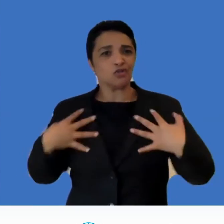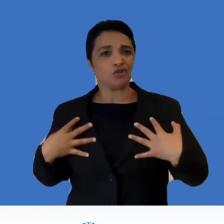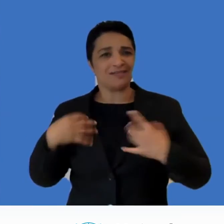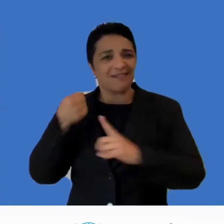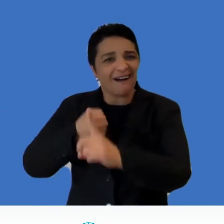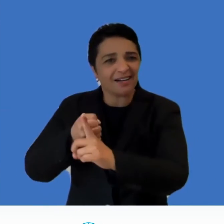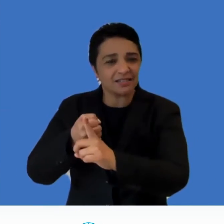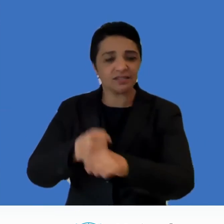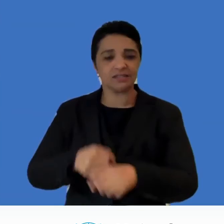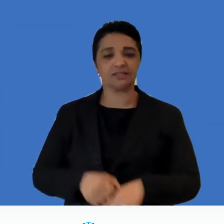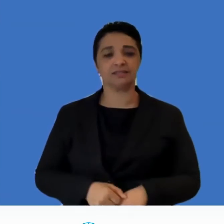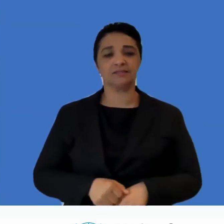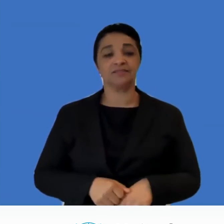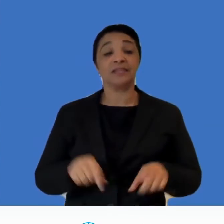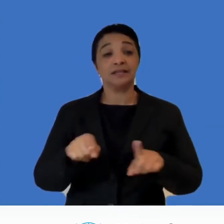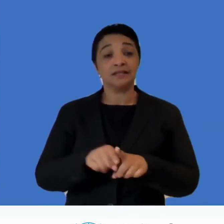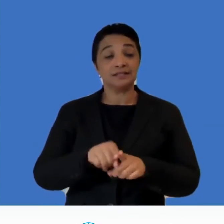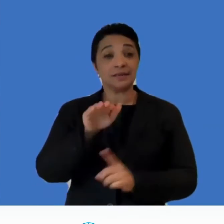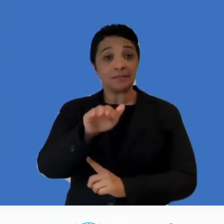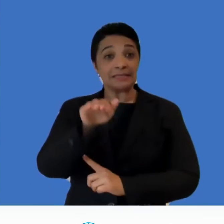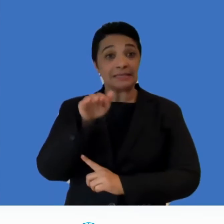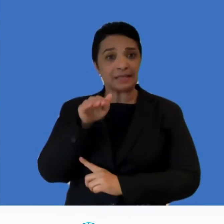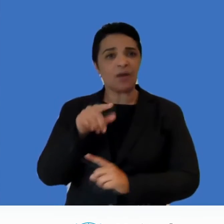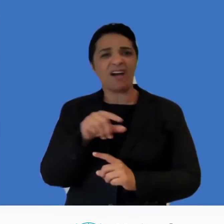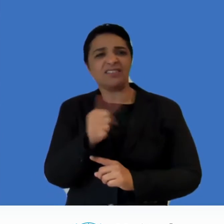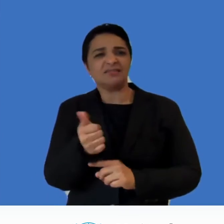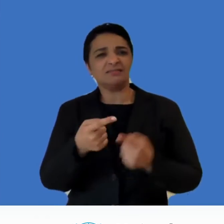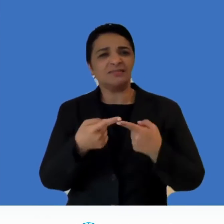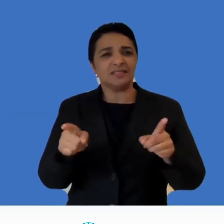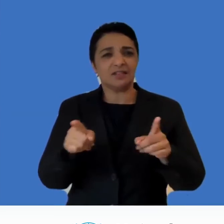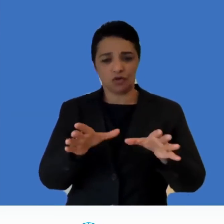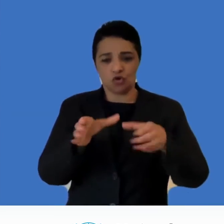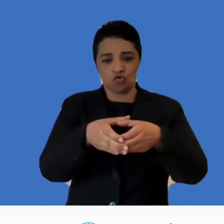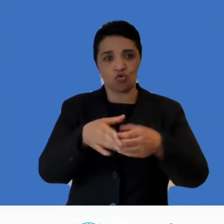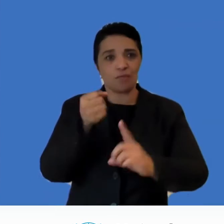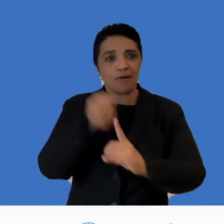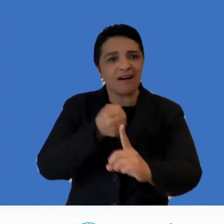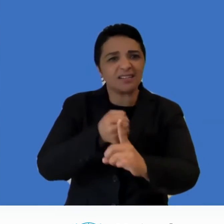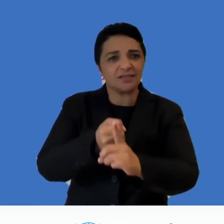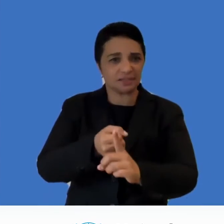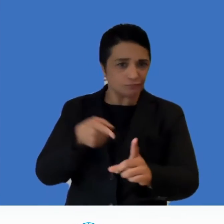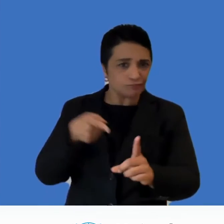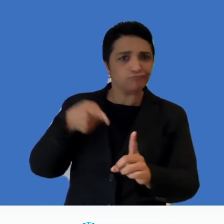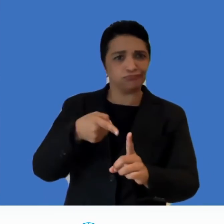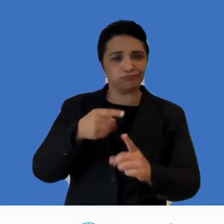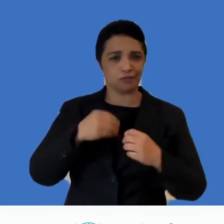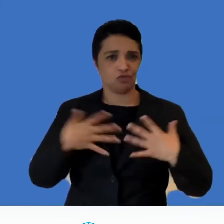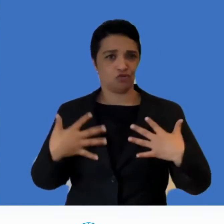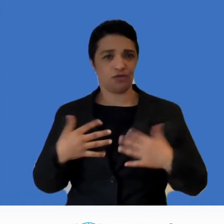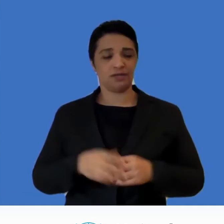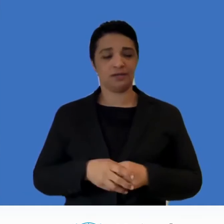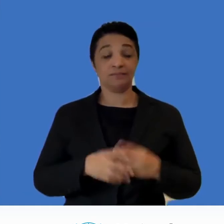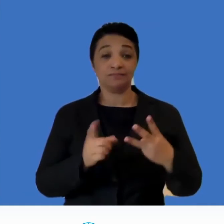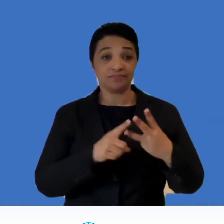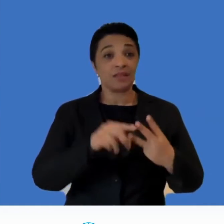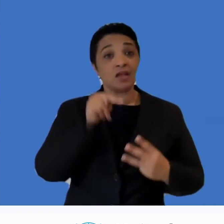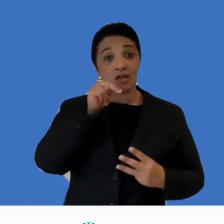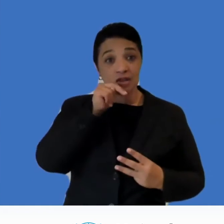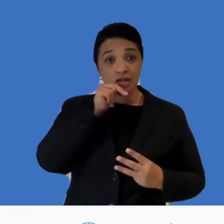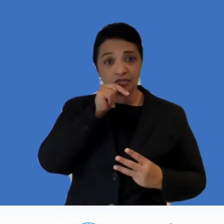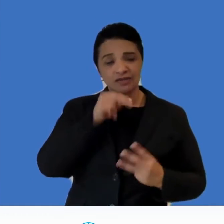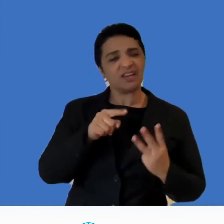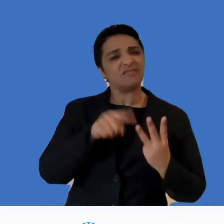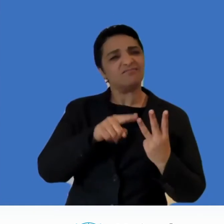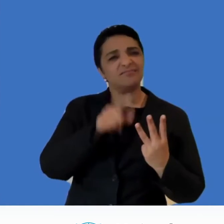Barai Dzogadivu a gender and education activists speak of Nigerian Temila De Salami a climate justice